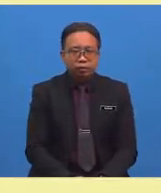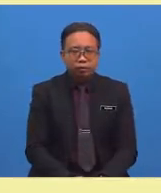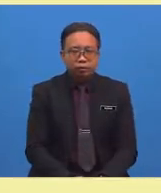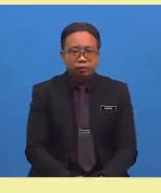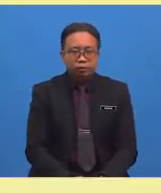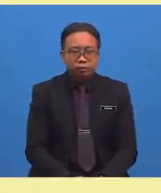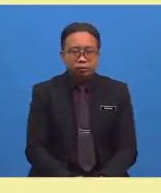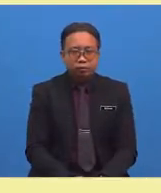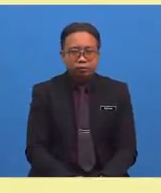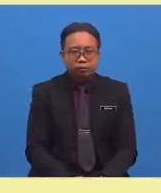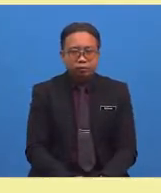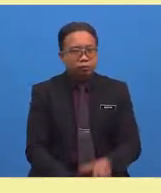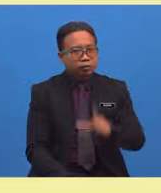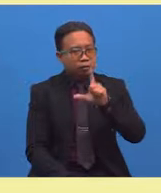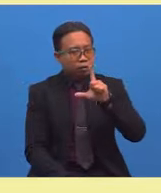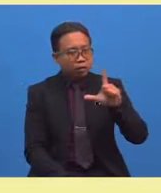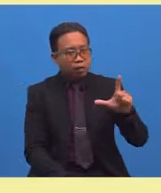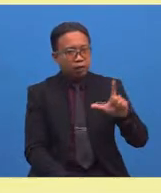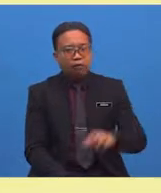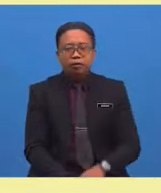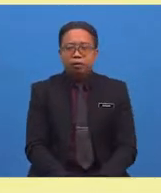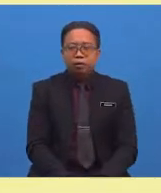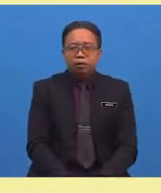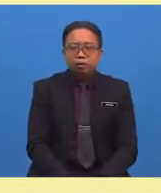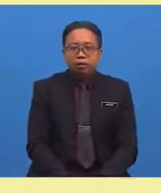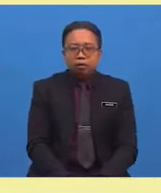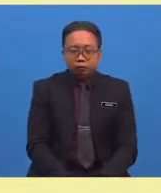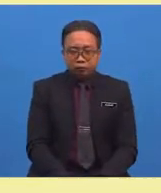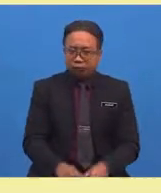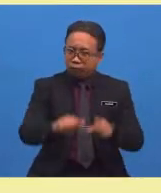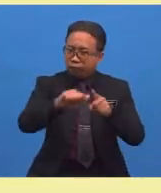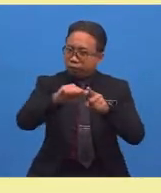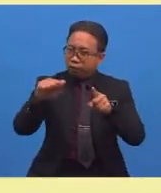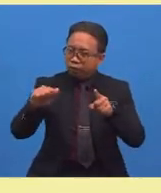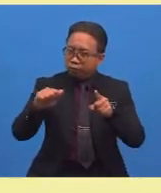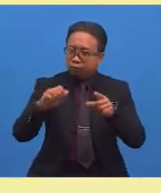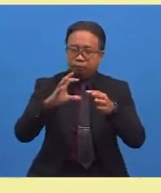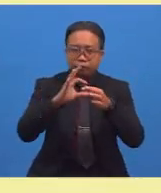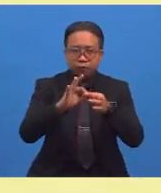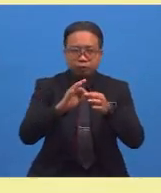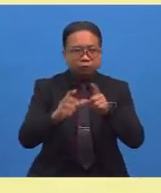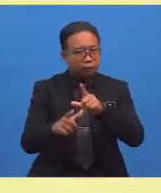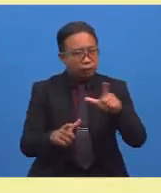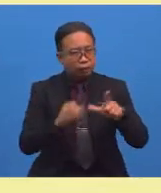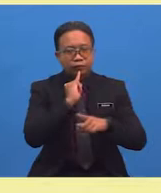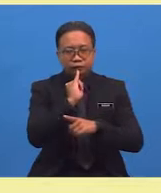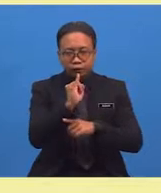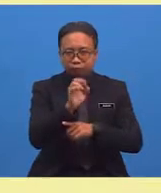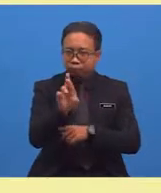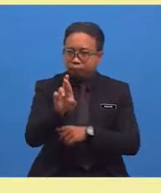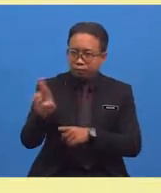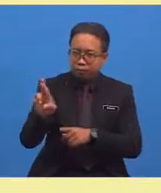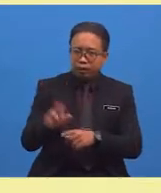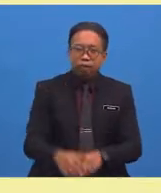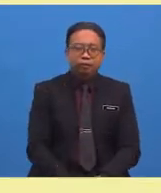I am sure you got this one right. The antonym of left is... Right.